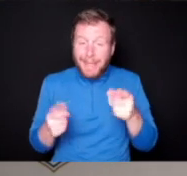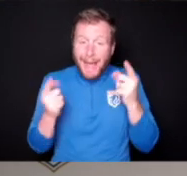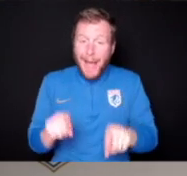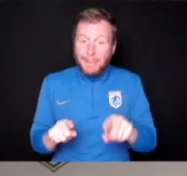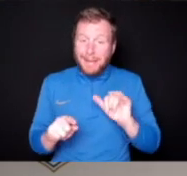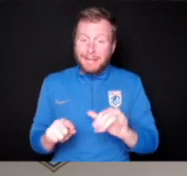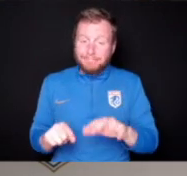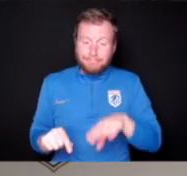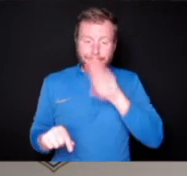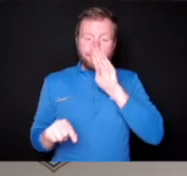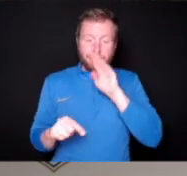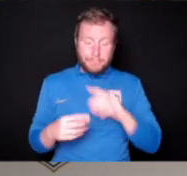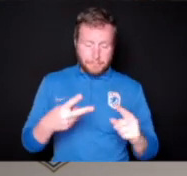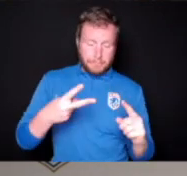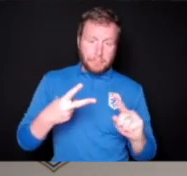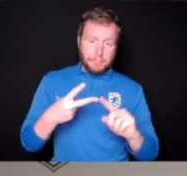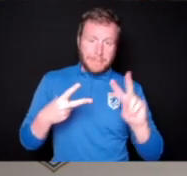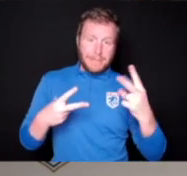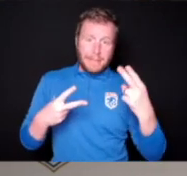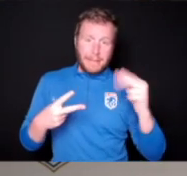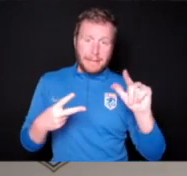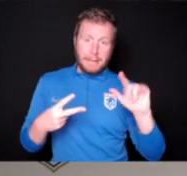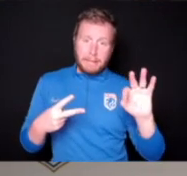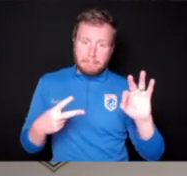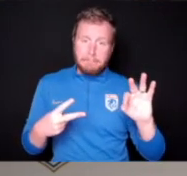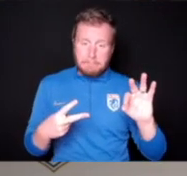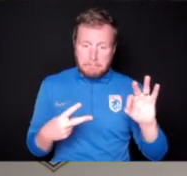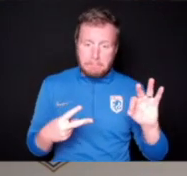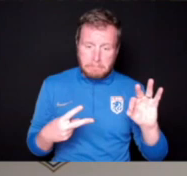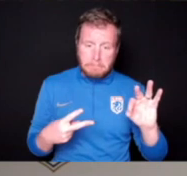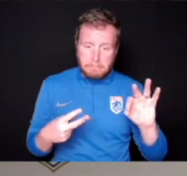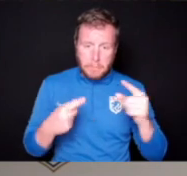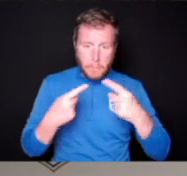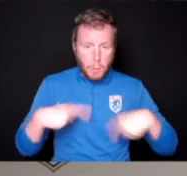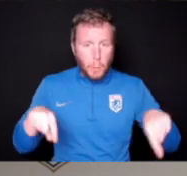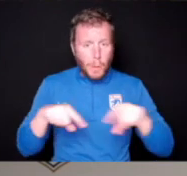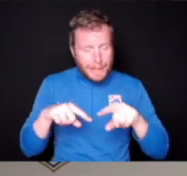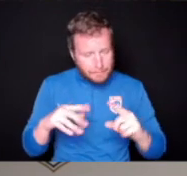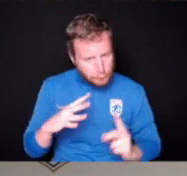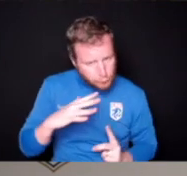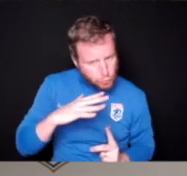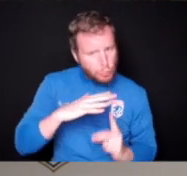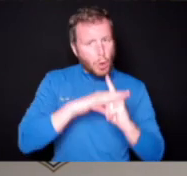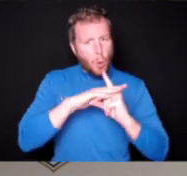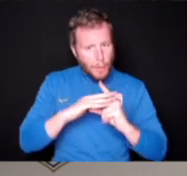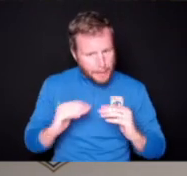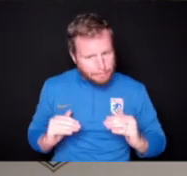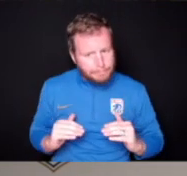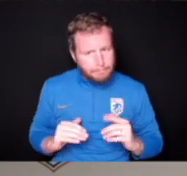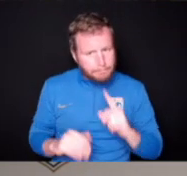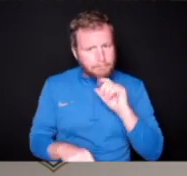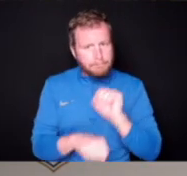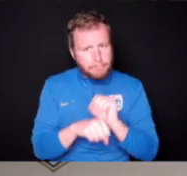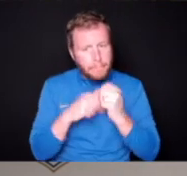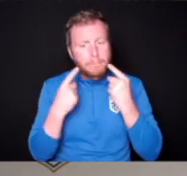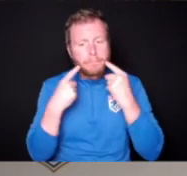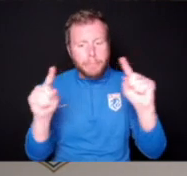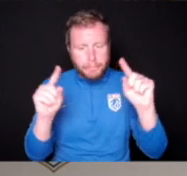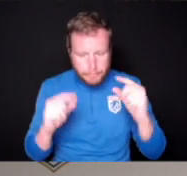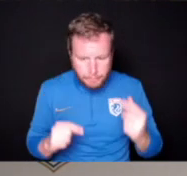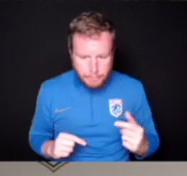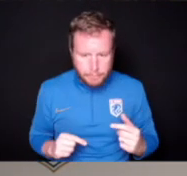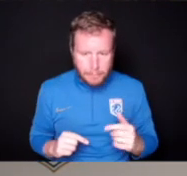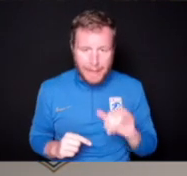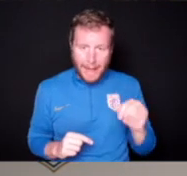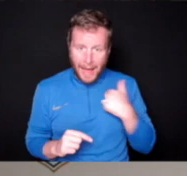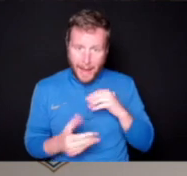Second half, we... we showed up. Probably the best thing. Like I said, I asked them at